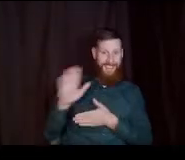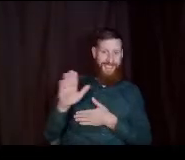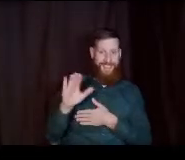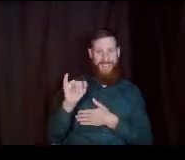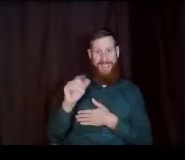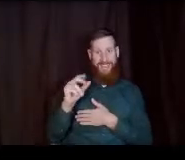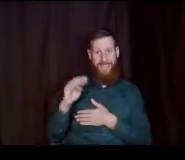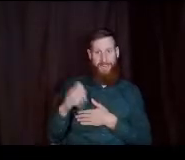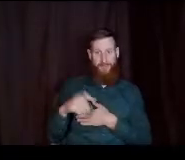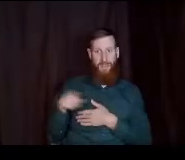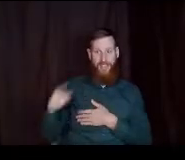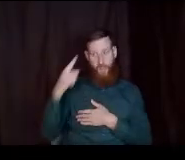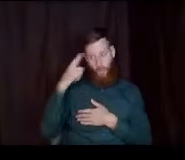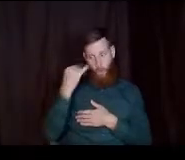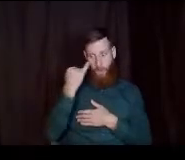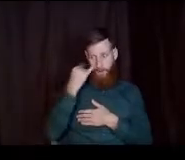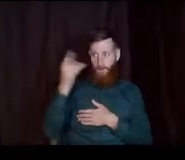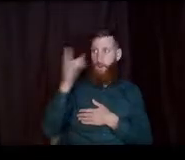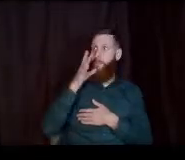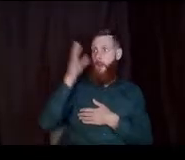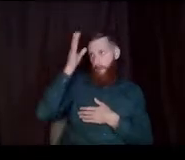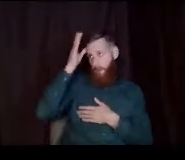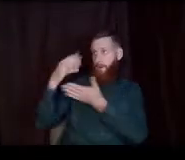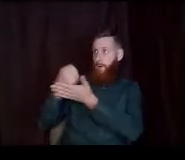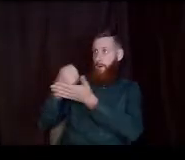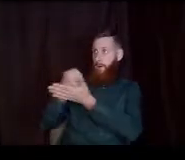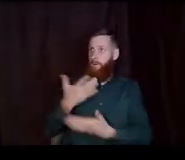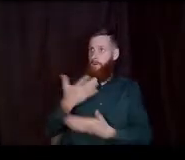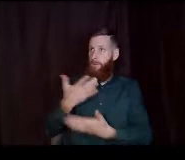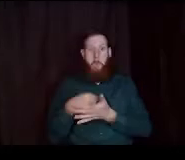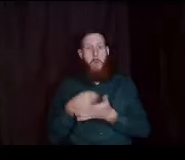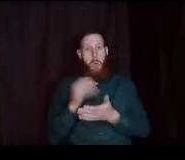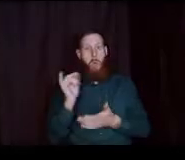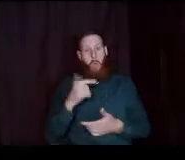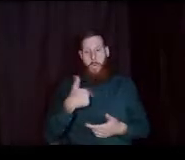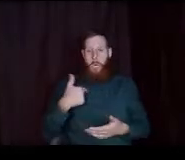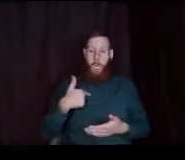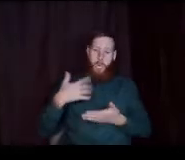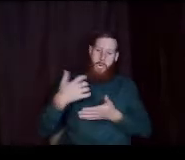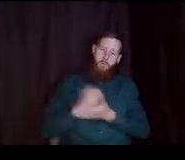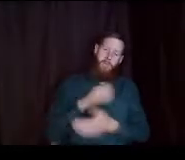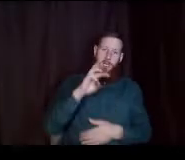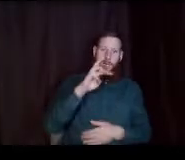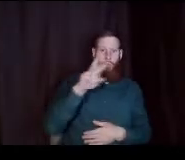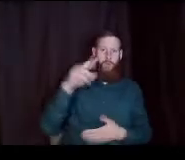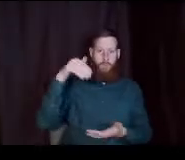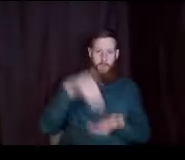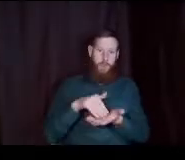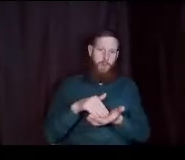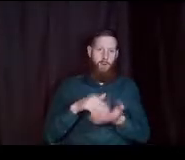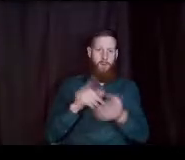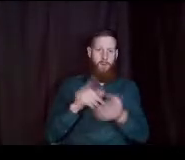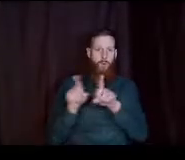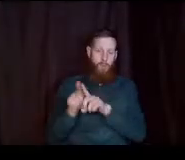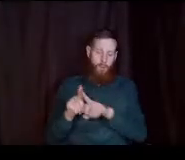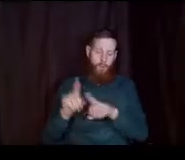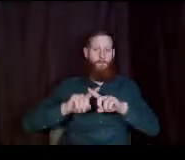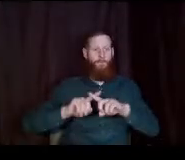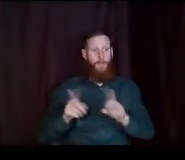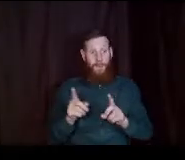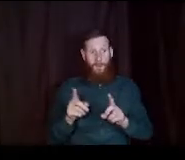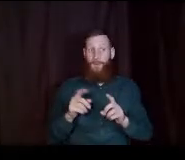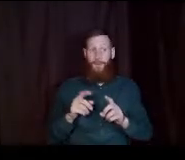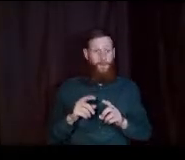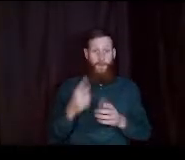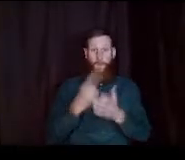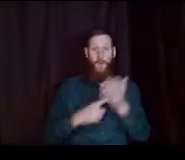of course they thought well if mom and dad make that it's my money too so i made sixty two thousand as well but unfortunately what it did